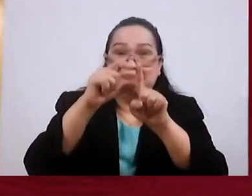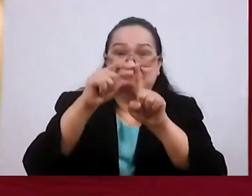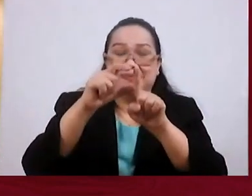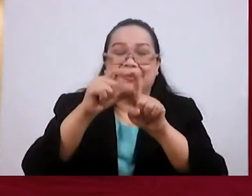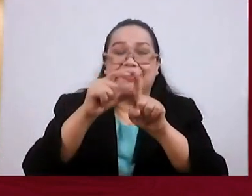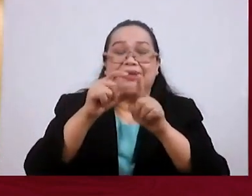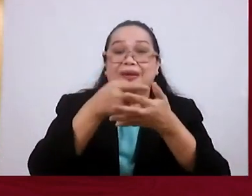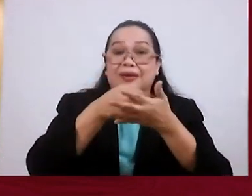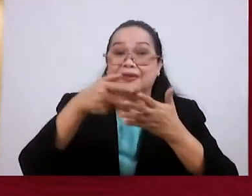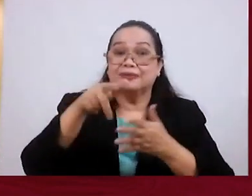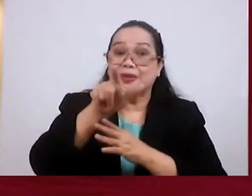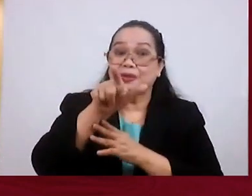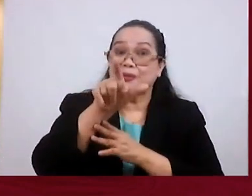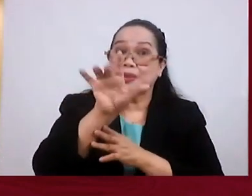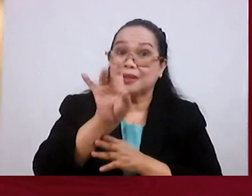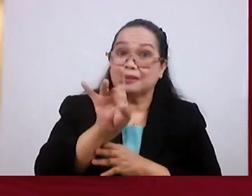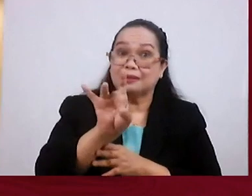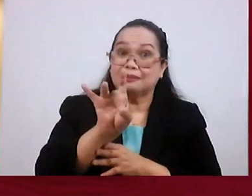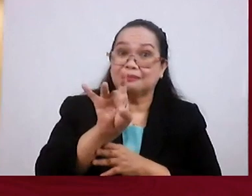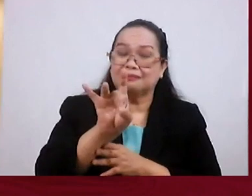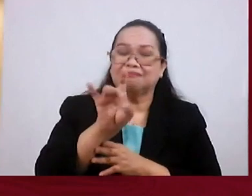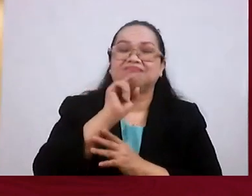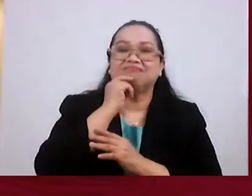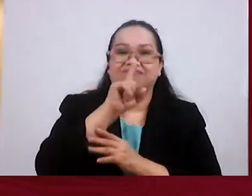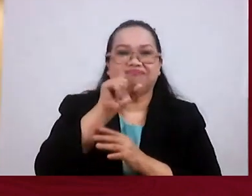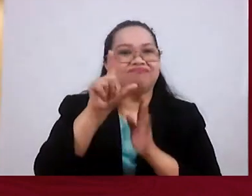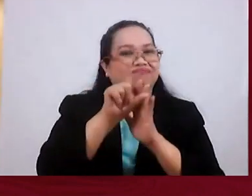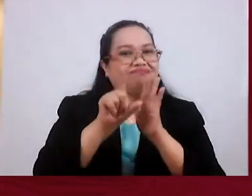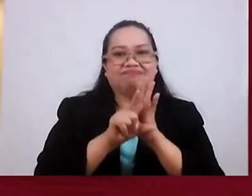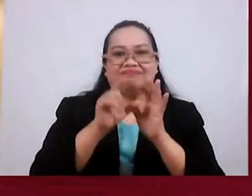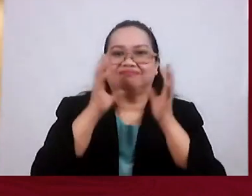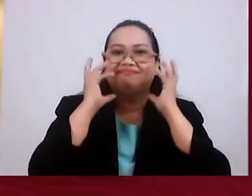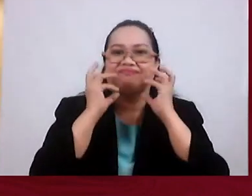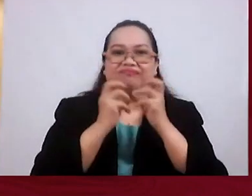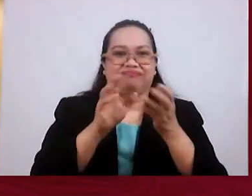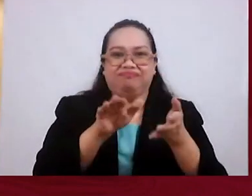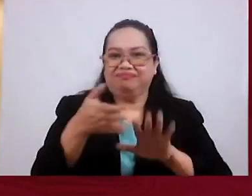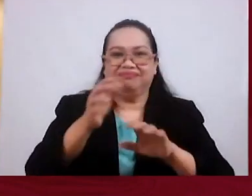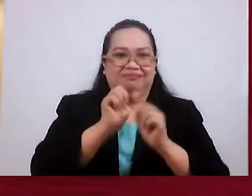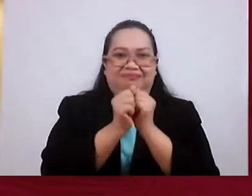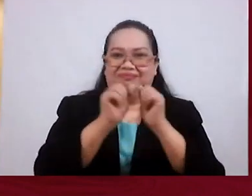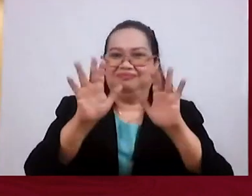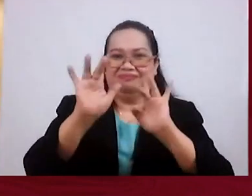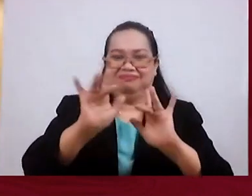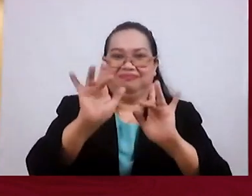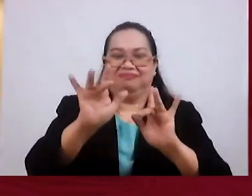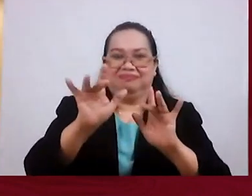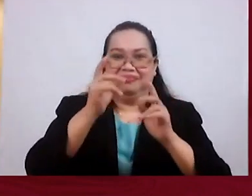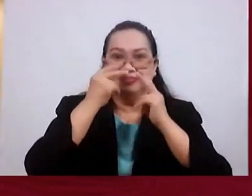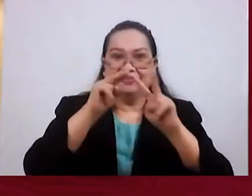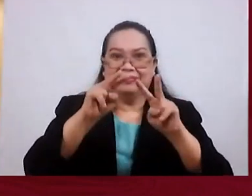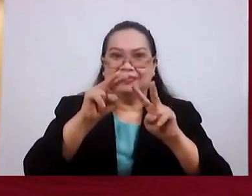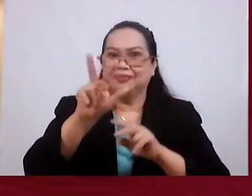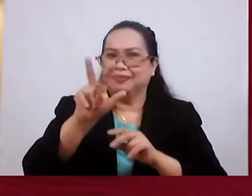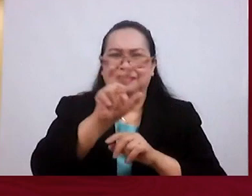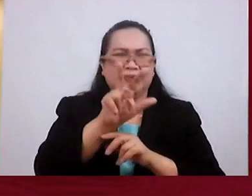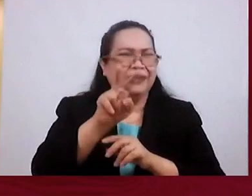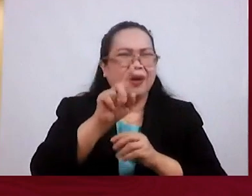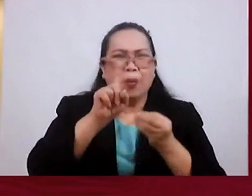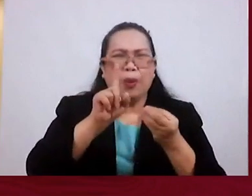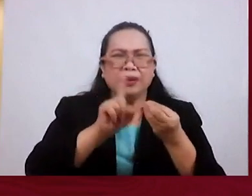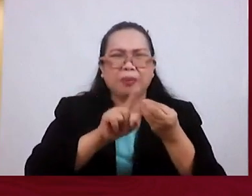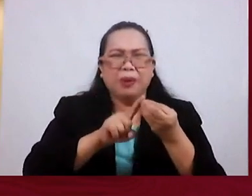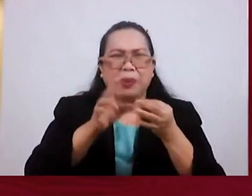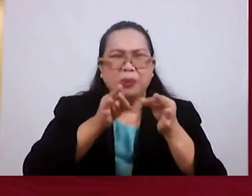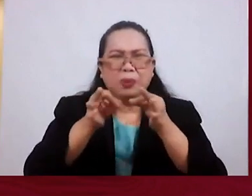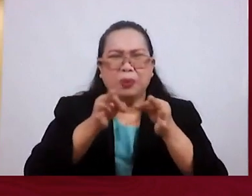in verse 28. Anyone who set aside the law of Moses died without mercy on the evidence of two or three witnesses. What is he talking about?